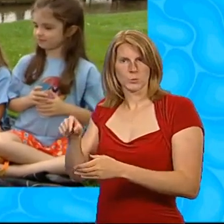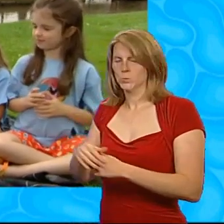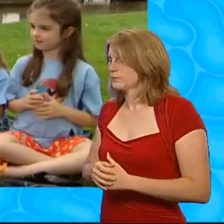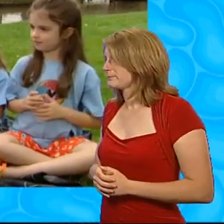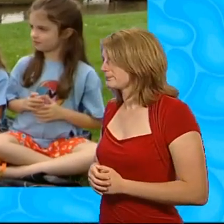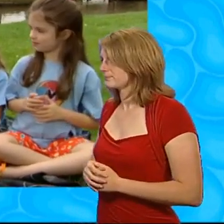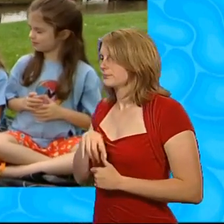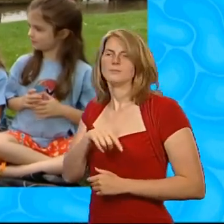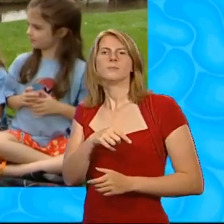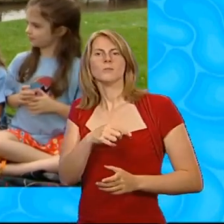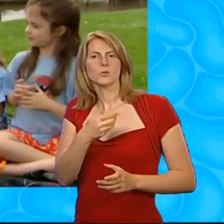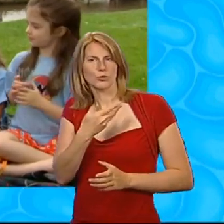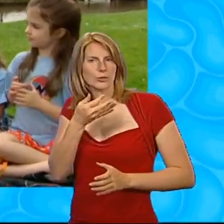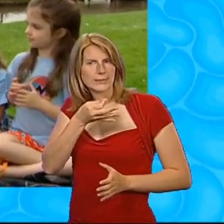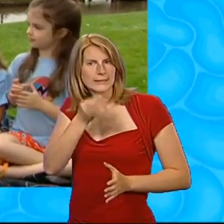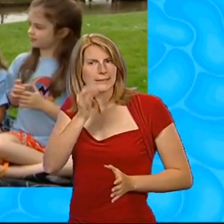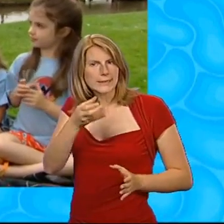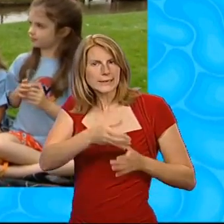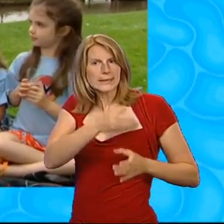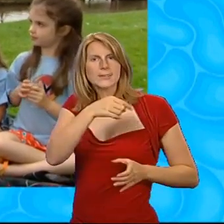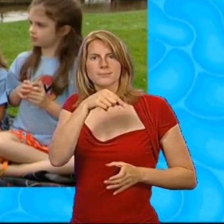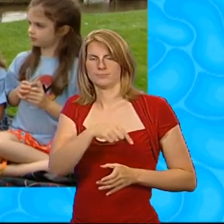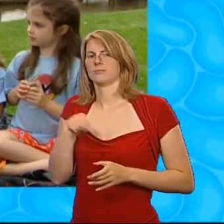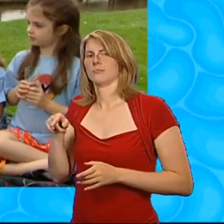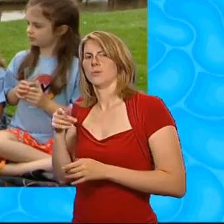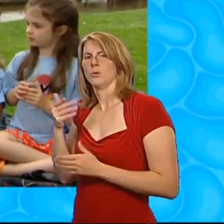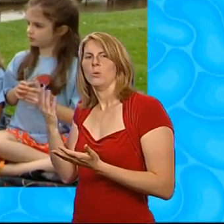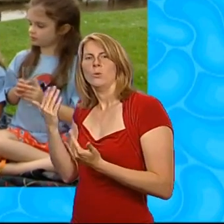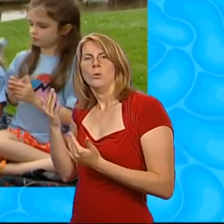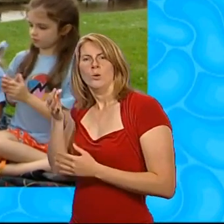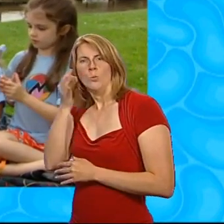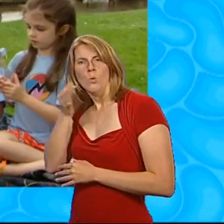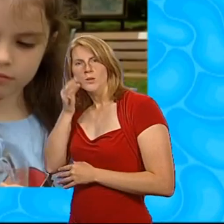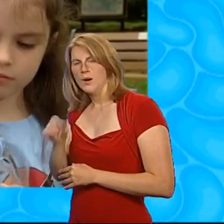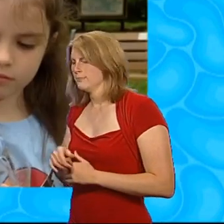cool water. Now, when you usually see water, it's like this.